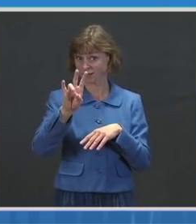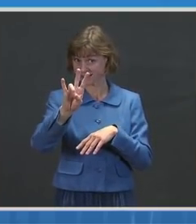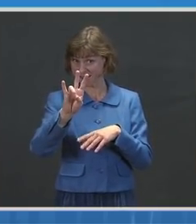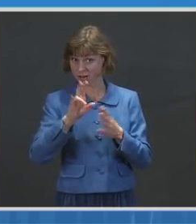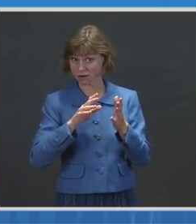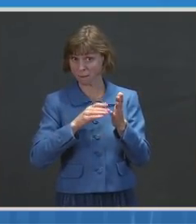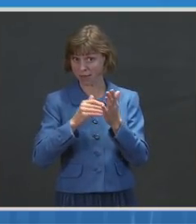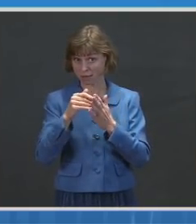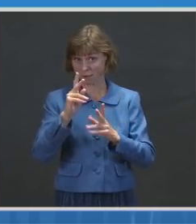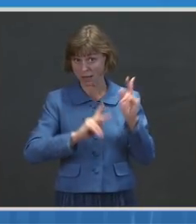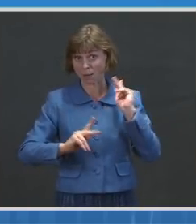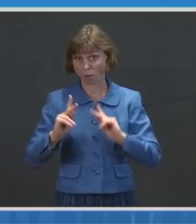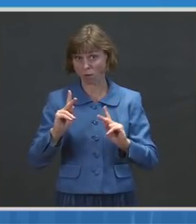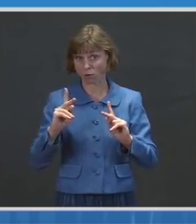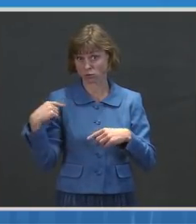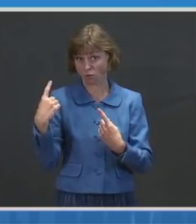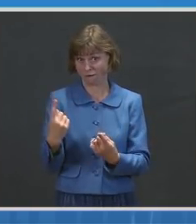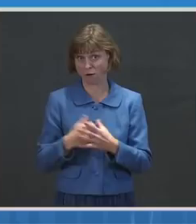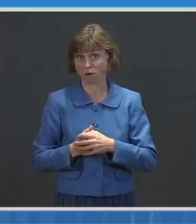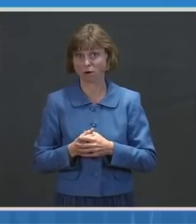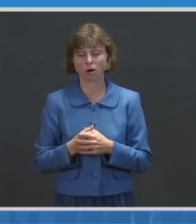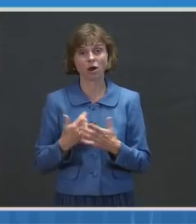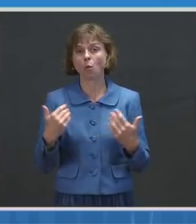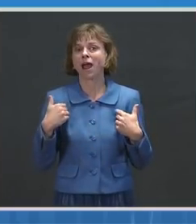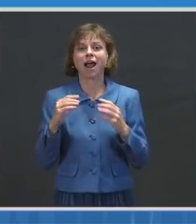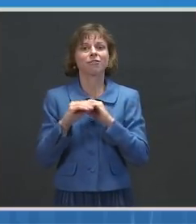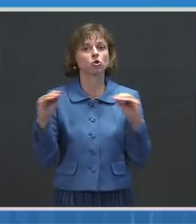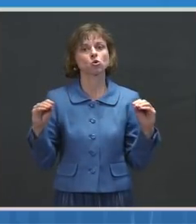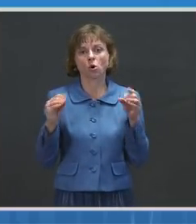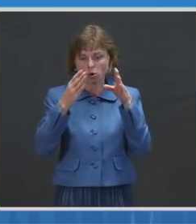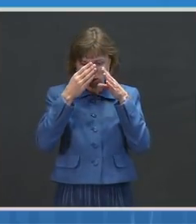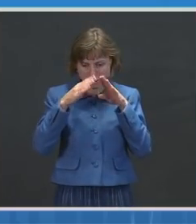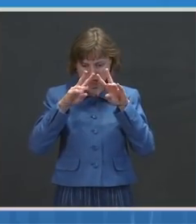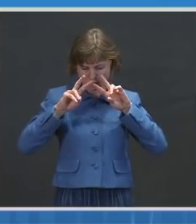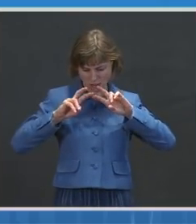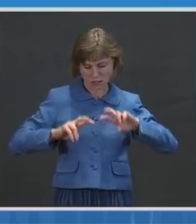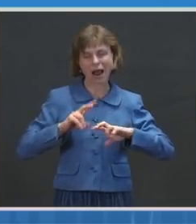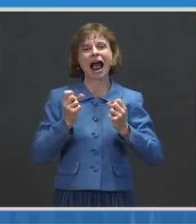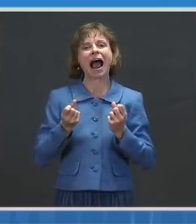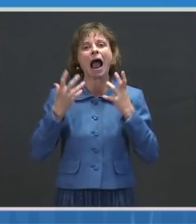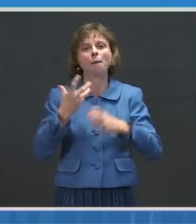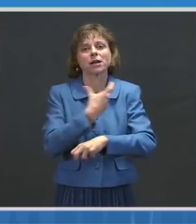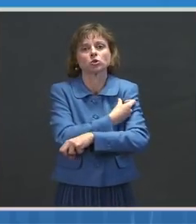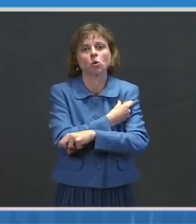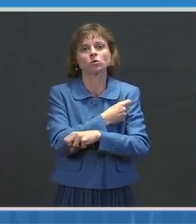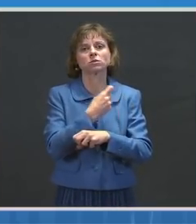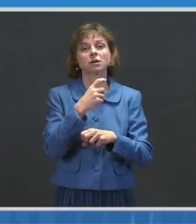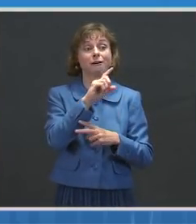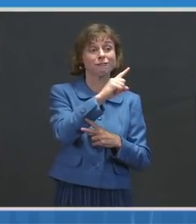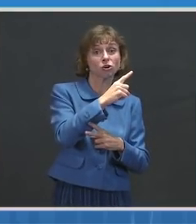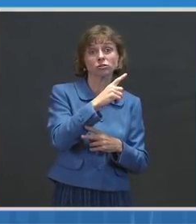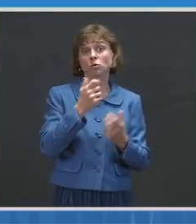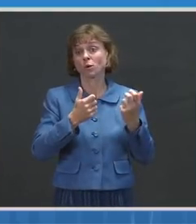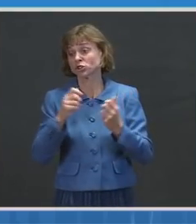And what we don't have for you today is a breakdown of how many doses are first and second doses.